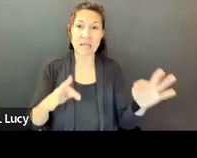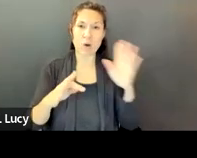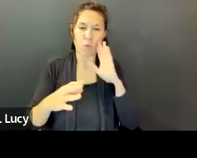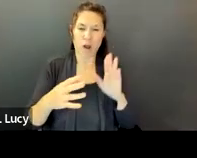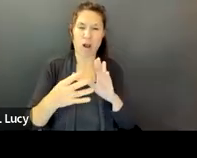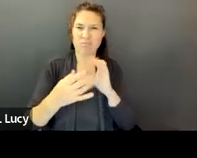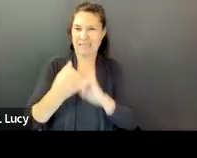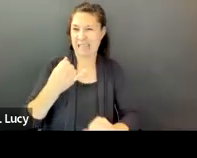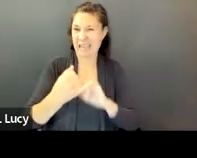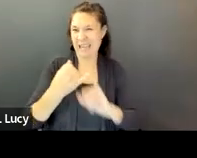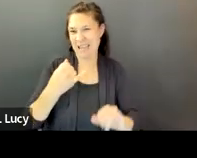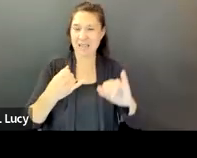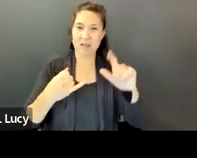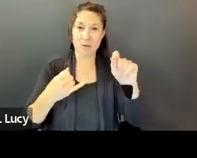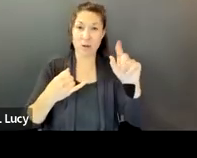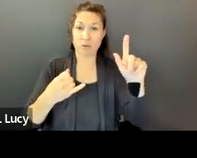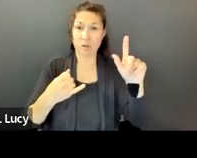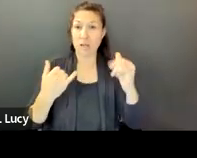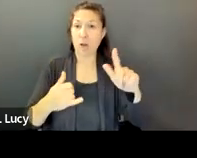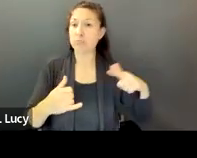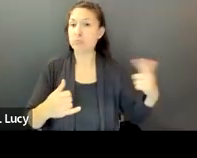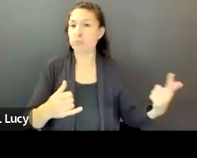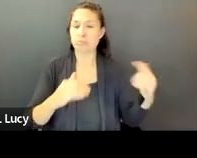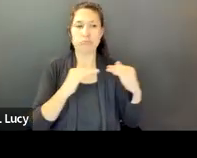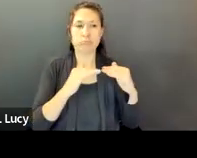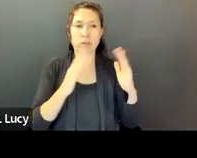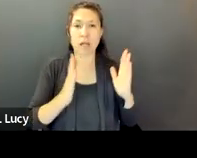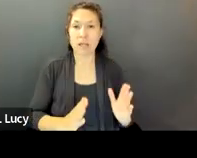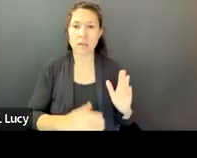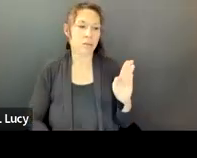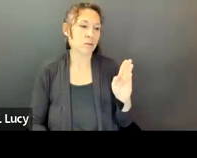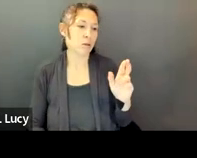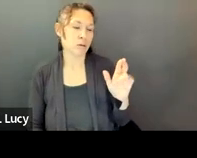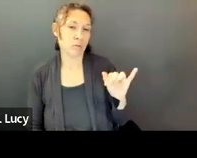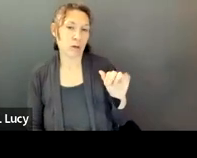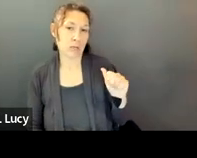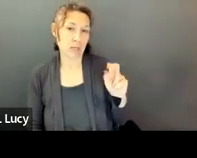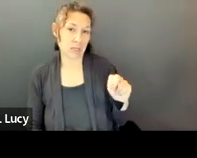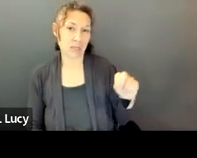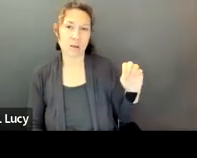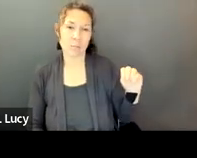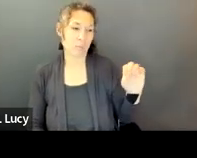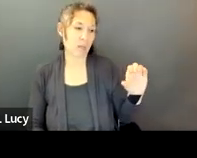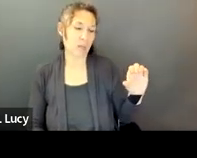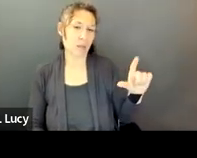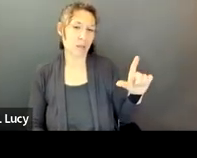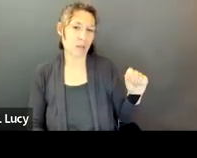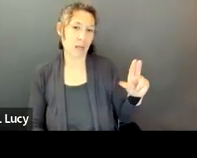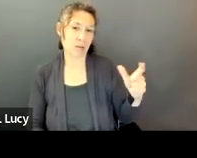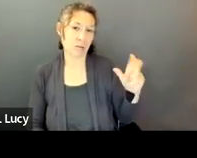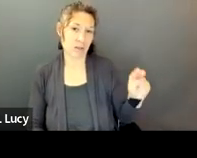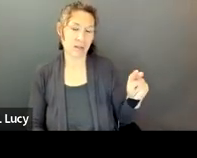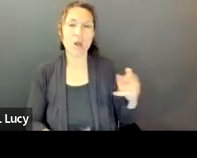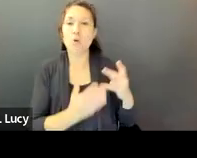At this point, I'd like to turn it over to my colleague, Brian McLaughlin, project manager for the City of